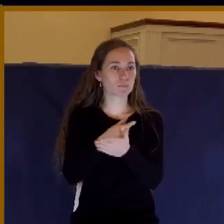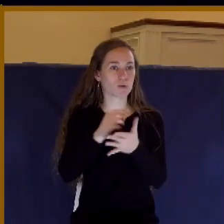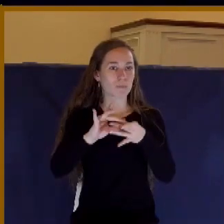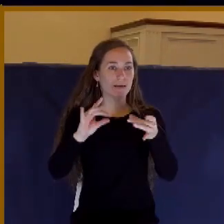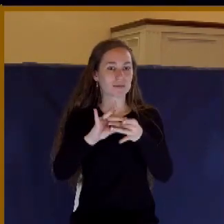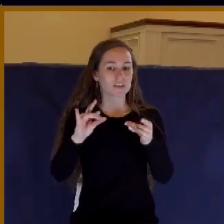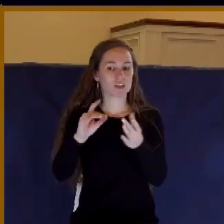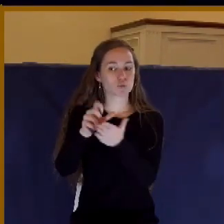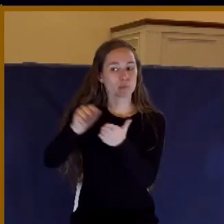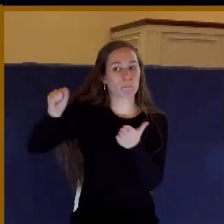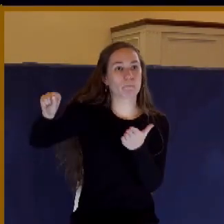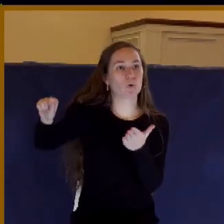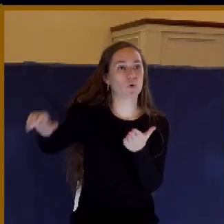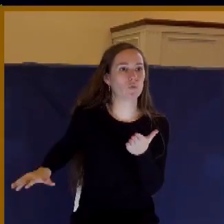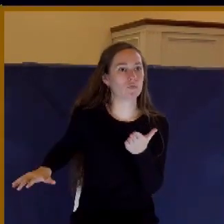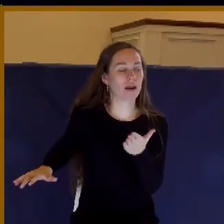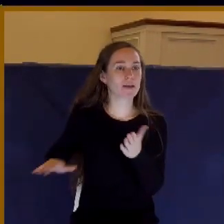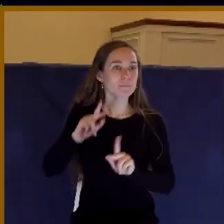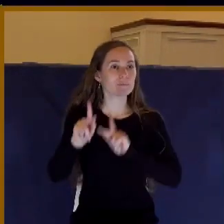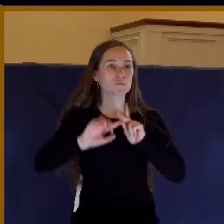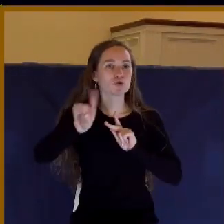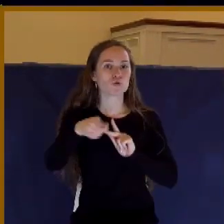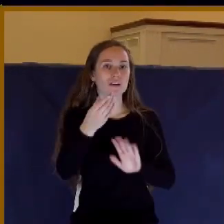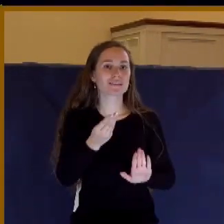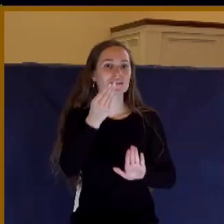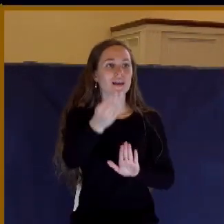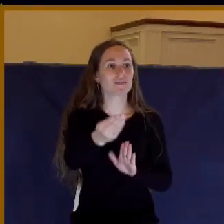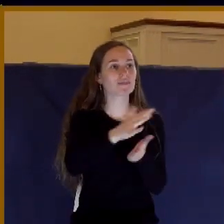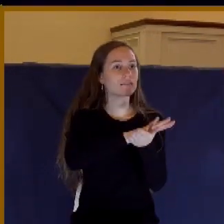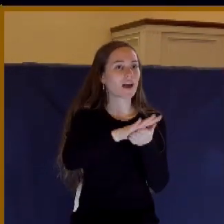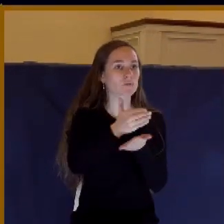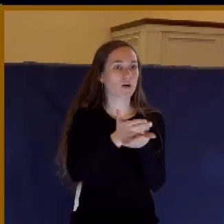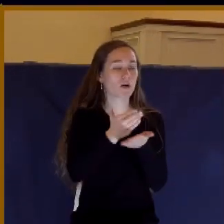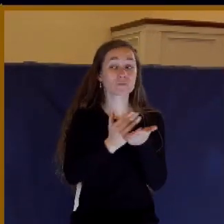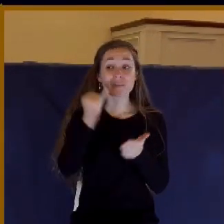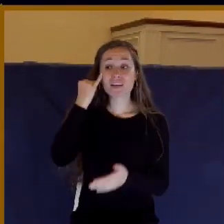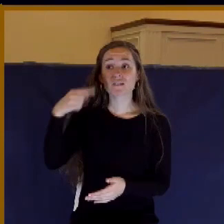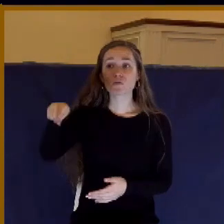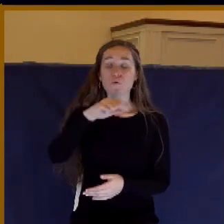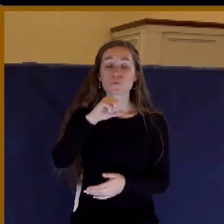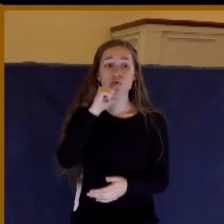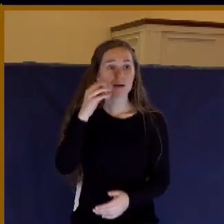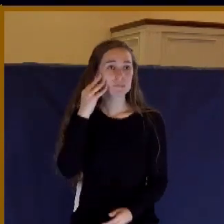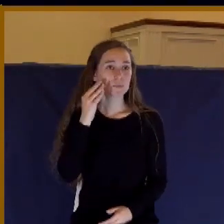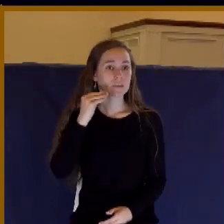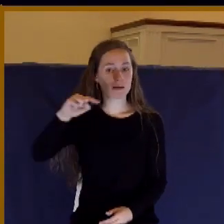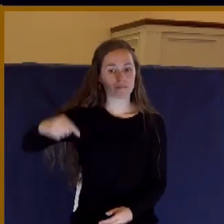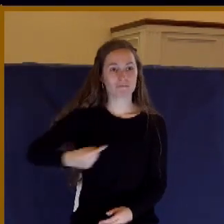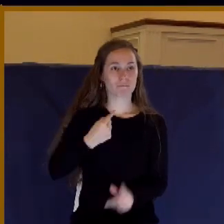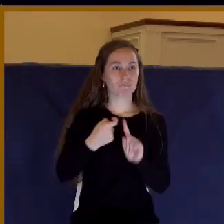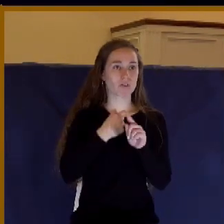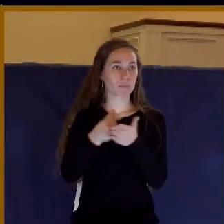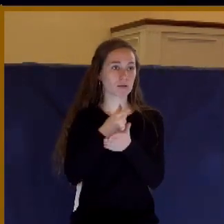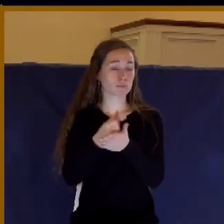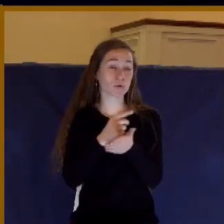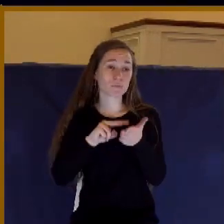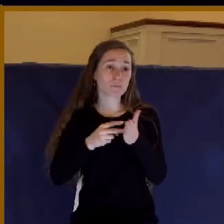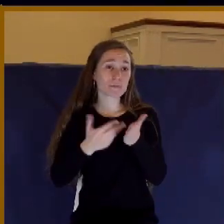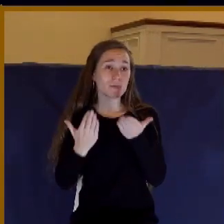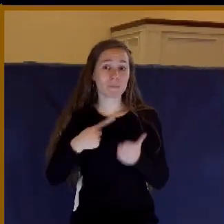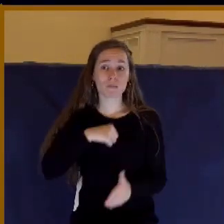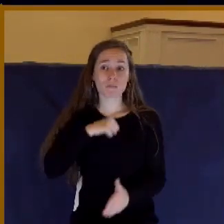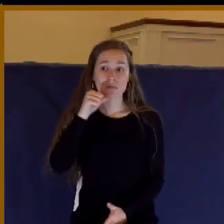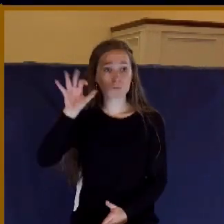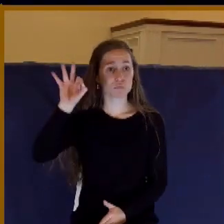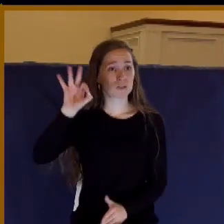is no longer offensive. And let me tell you something. If you're not offended by the gospel, I'm probably not preaching it right. The gospel has an